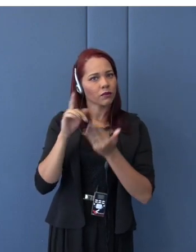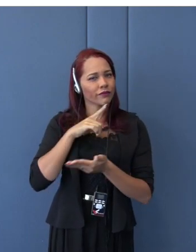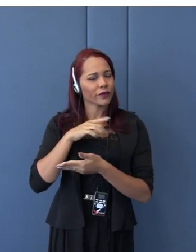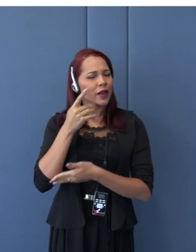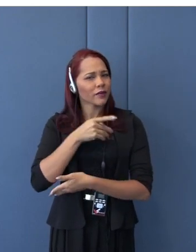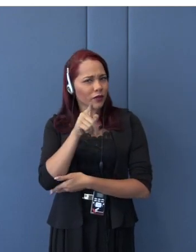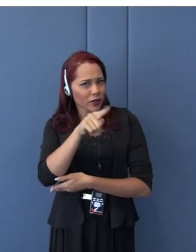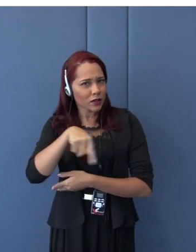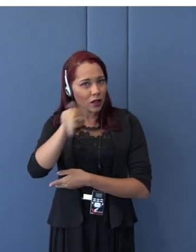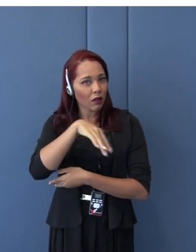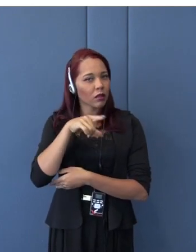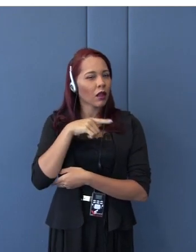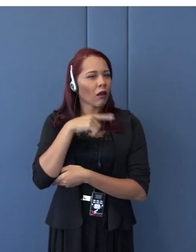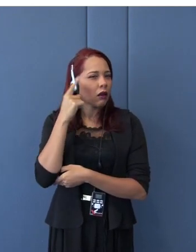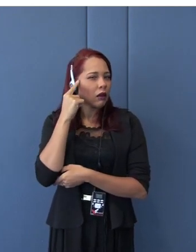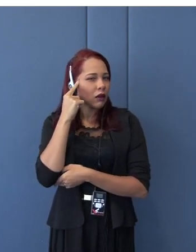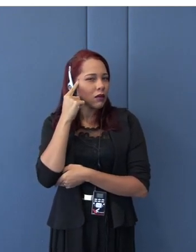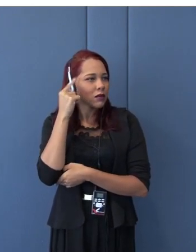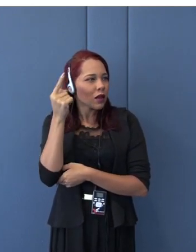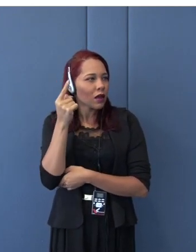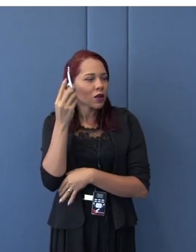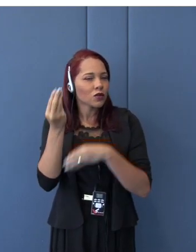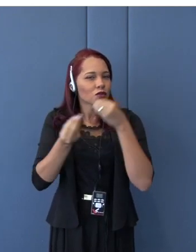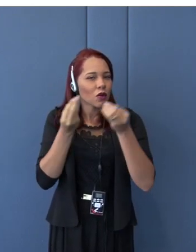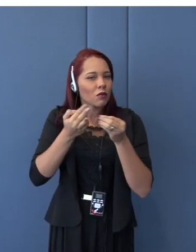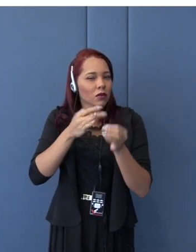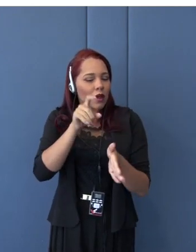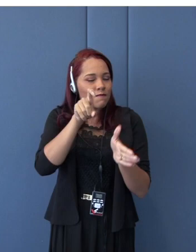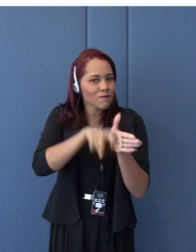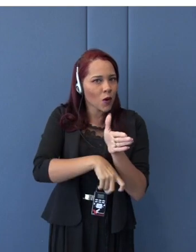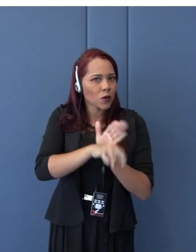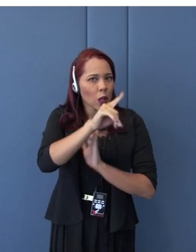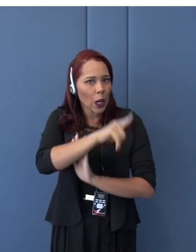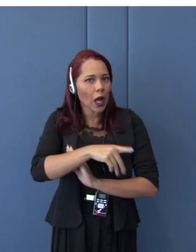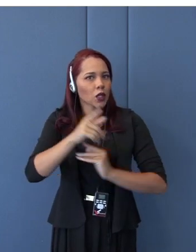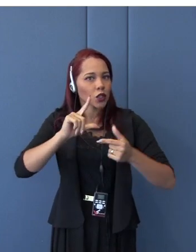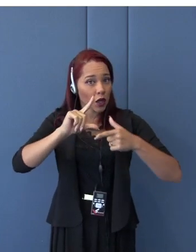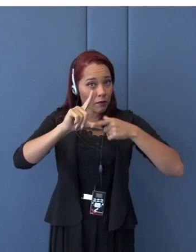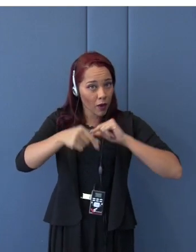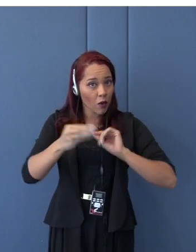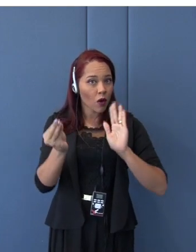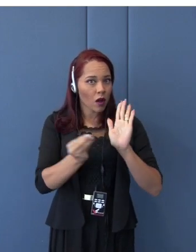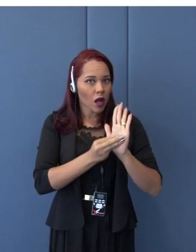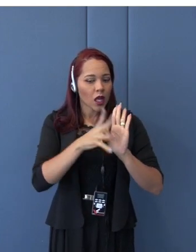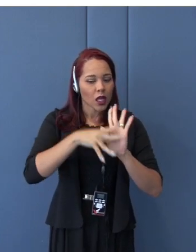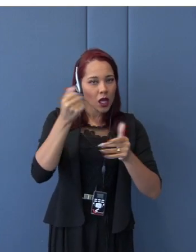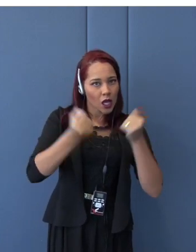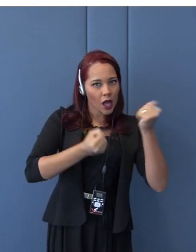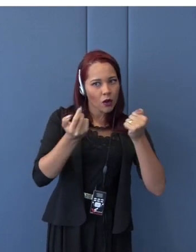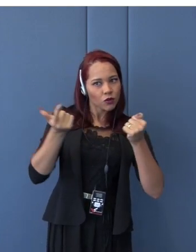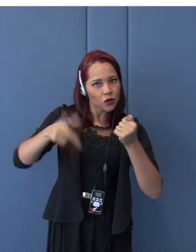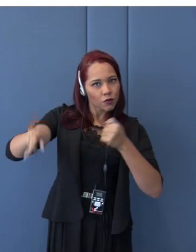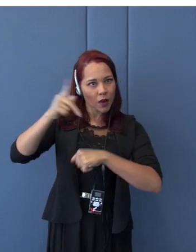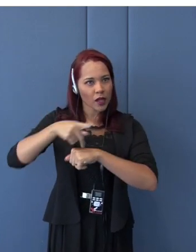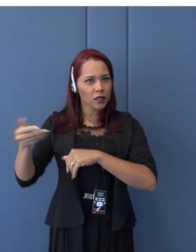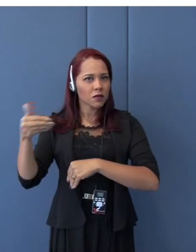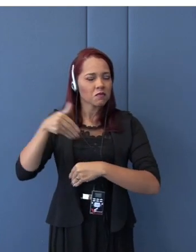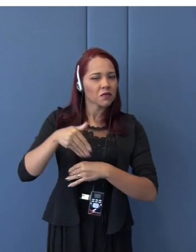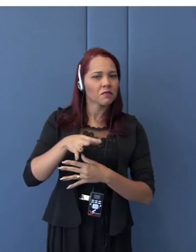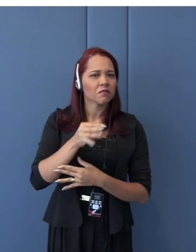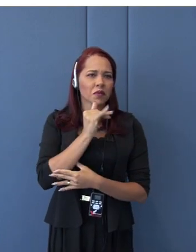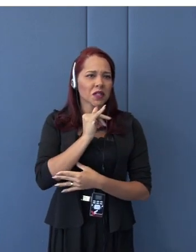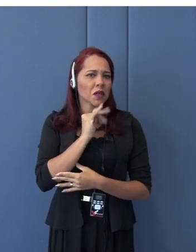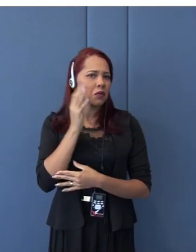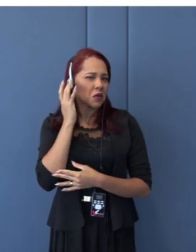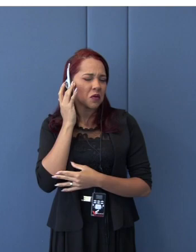duty rate imposed on imported cars, say European cars, any cars